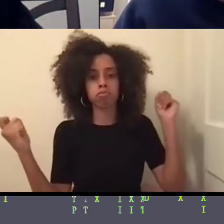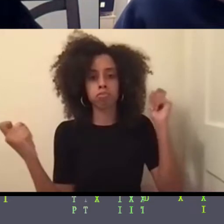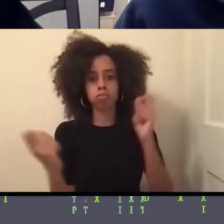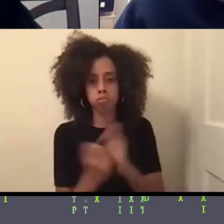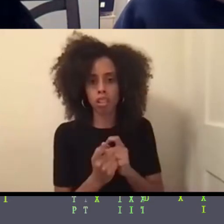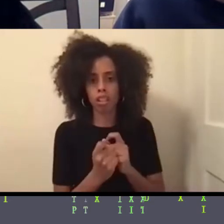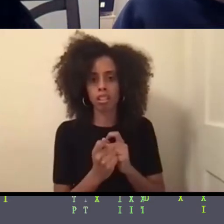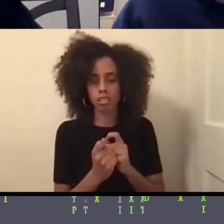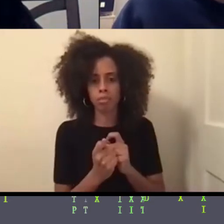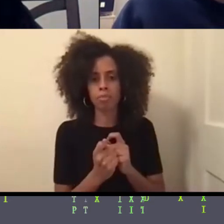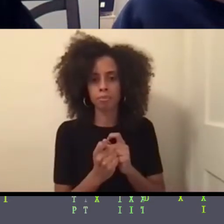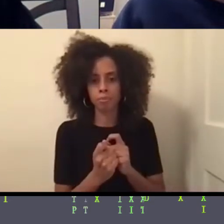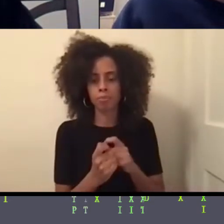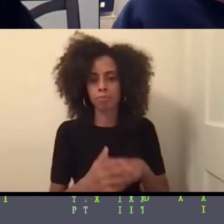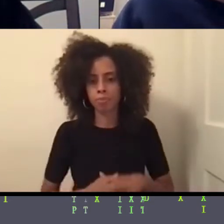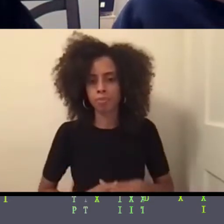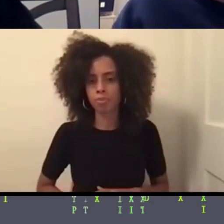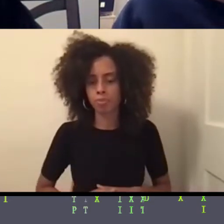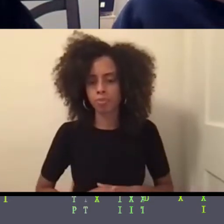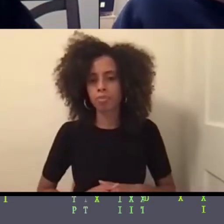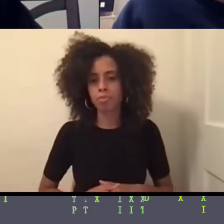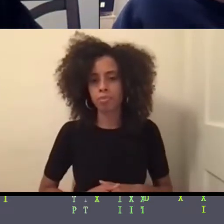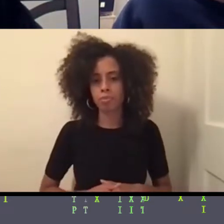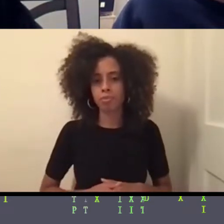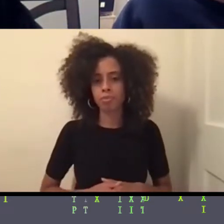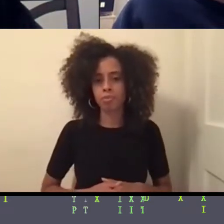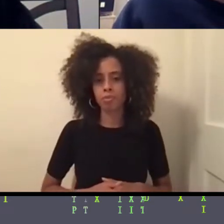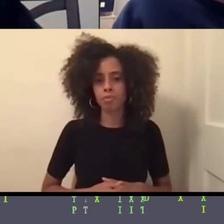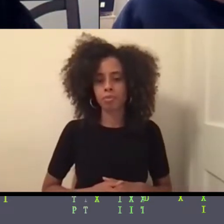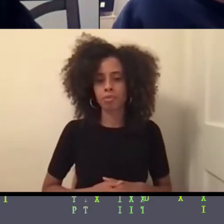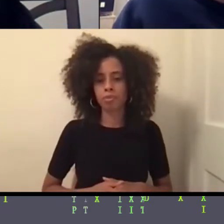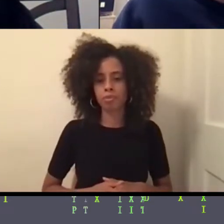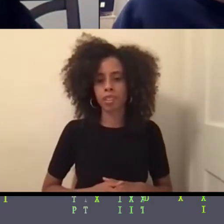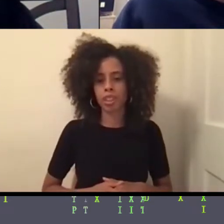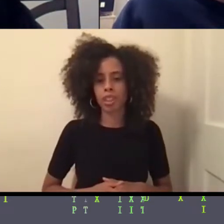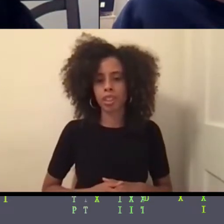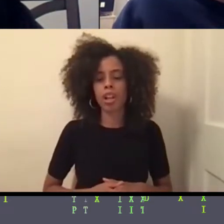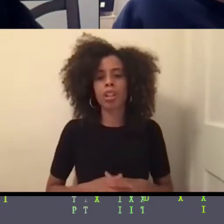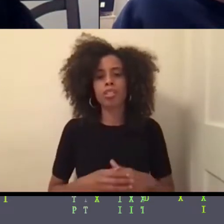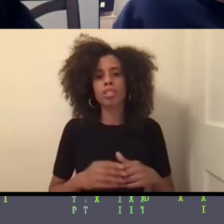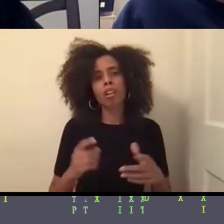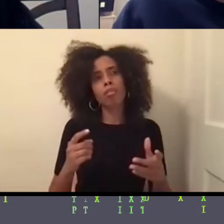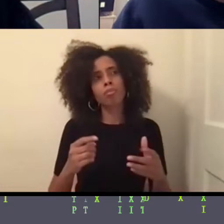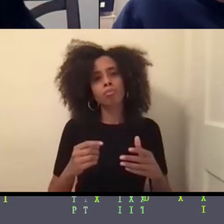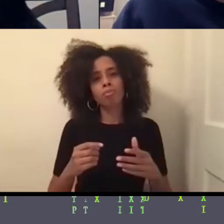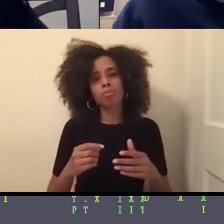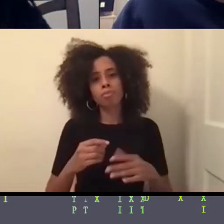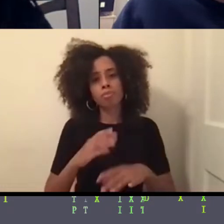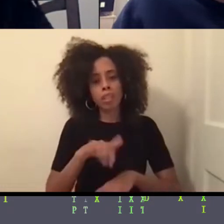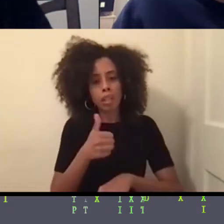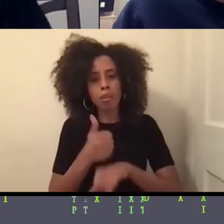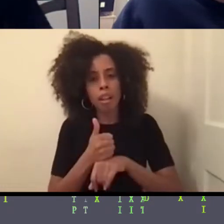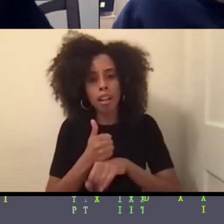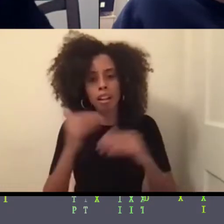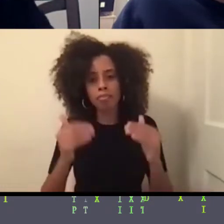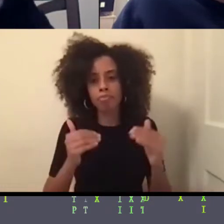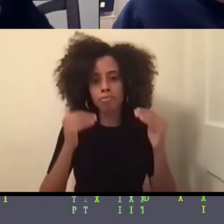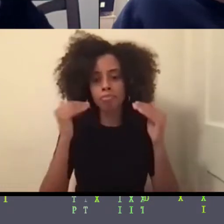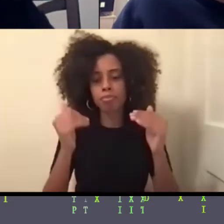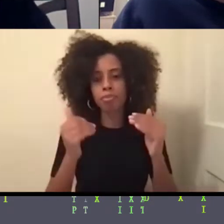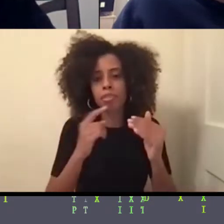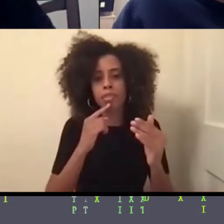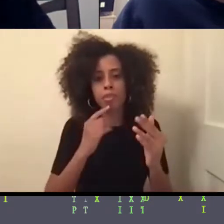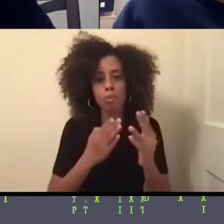And so. Building resilience with community for me has meant to exhibiting like a lot of vulnerability,